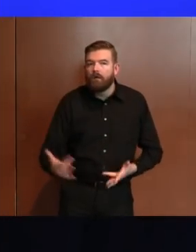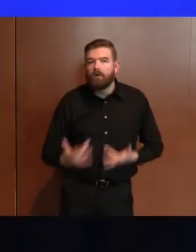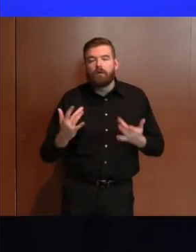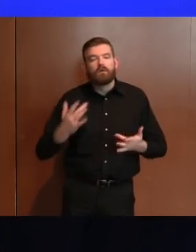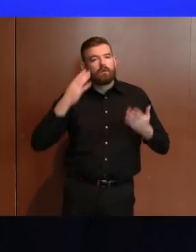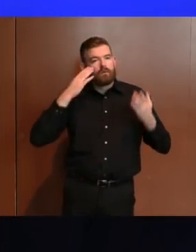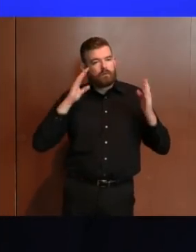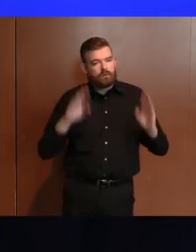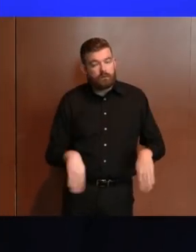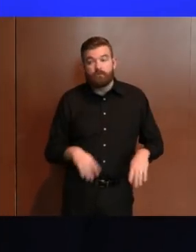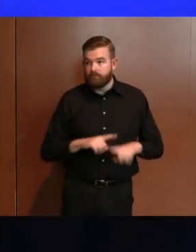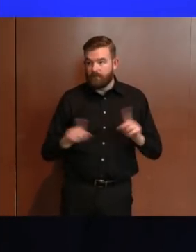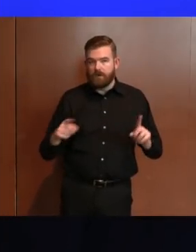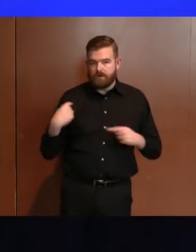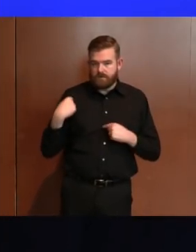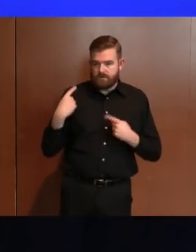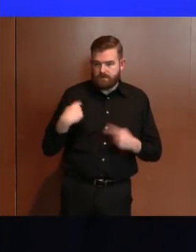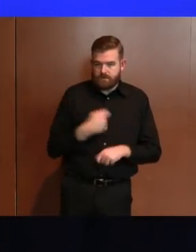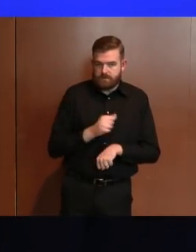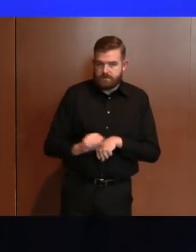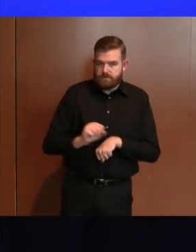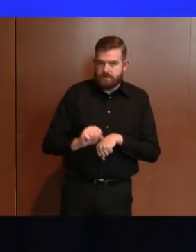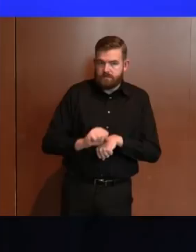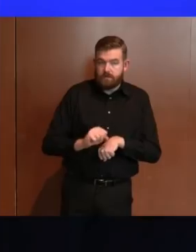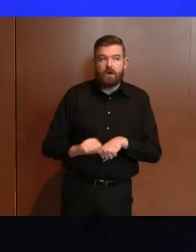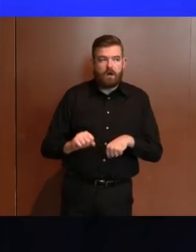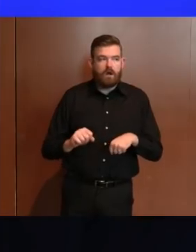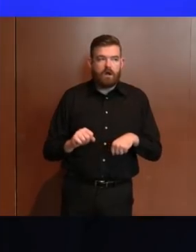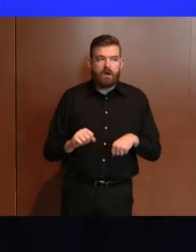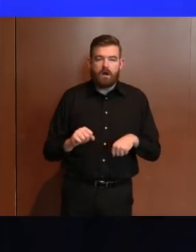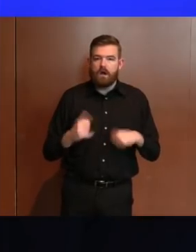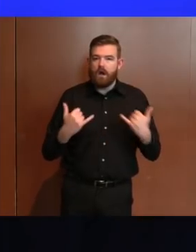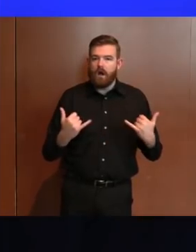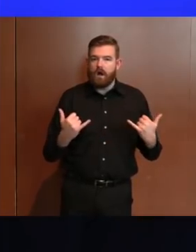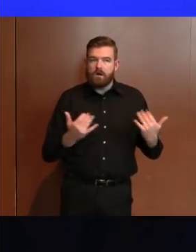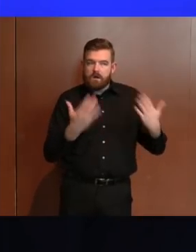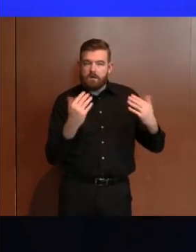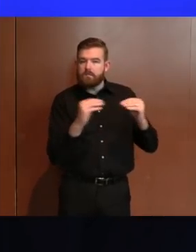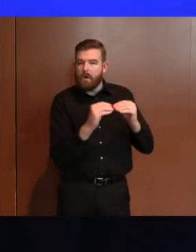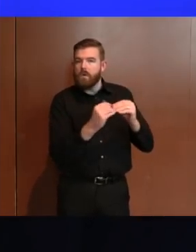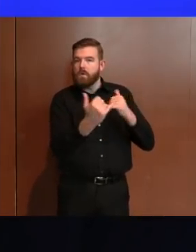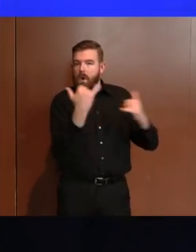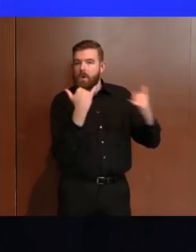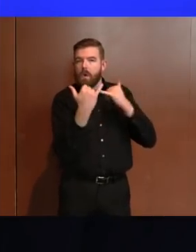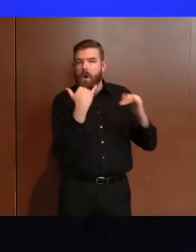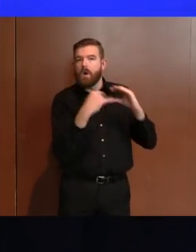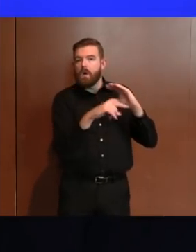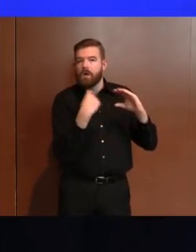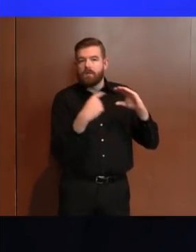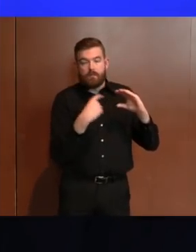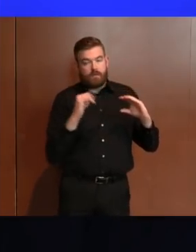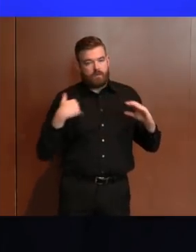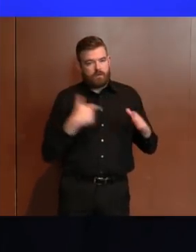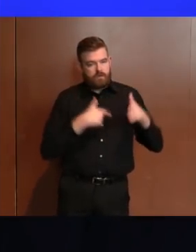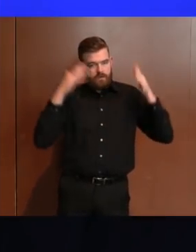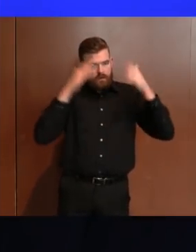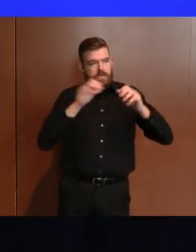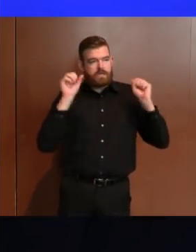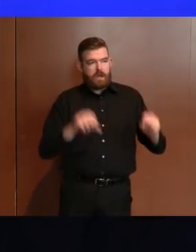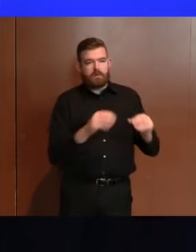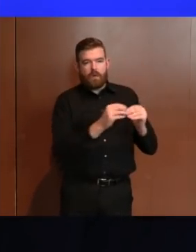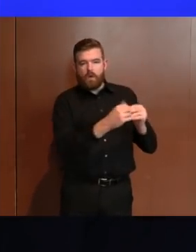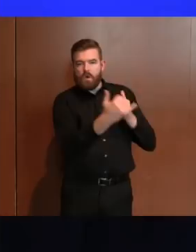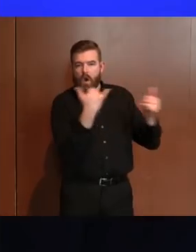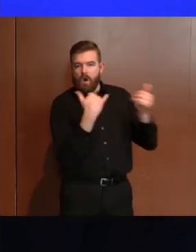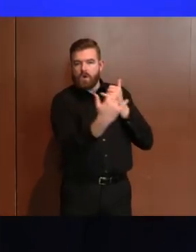and emails. This is our number one priority. We hear it from family, our own family members, friends, friends of friends,